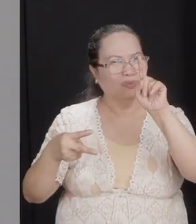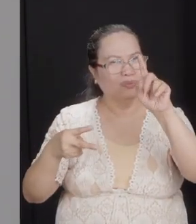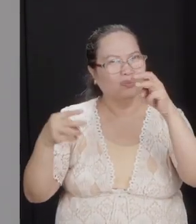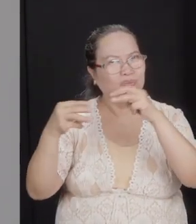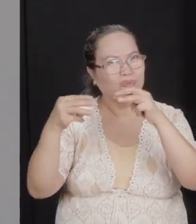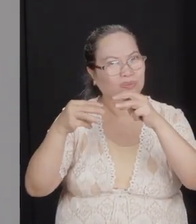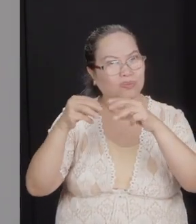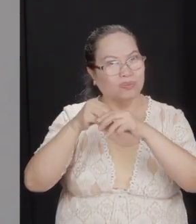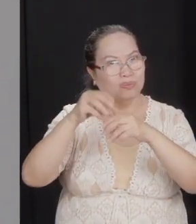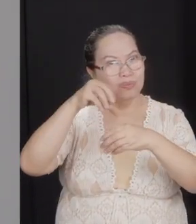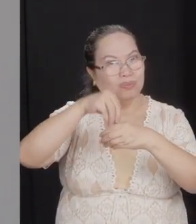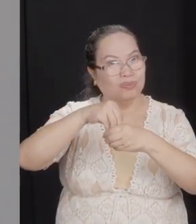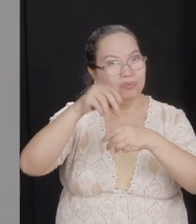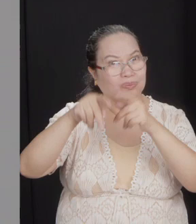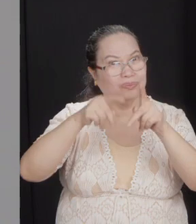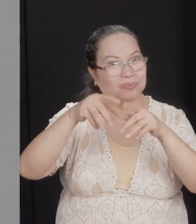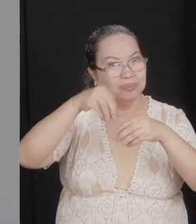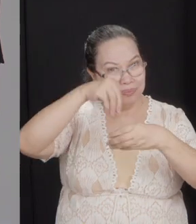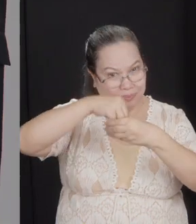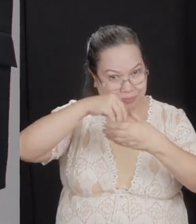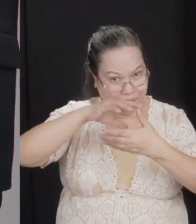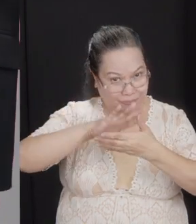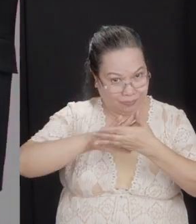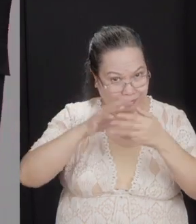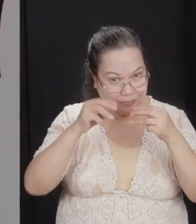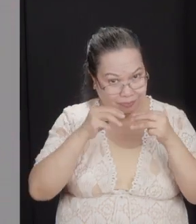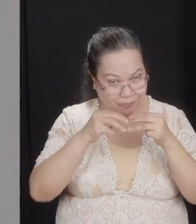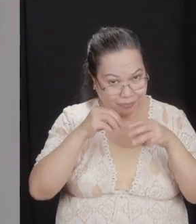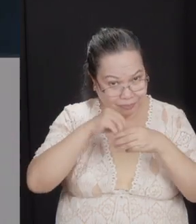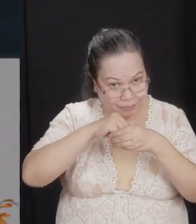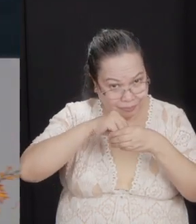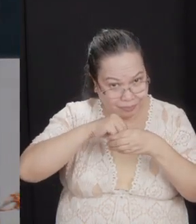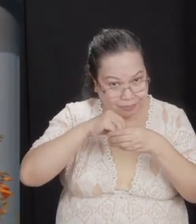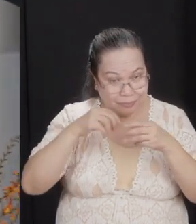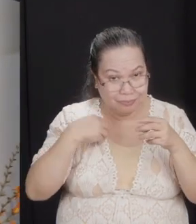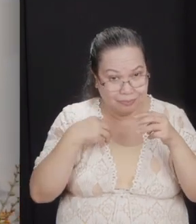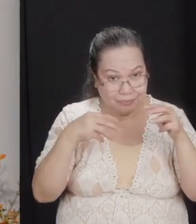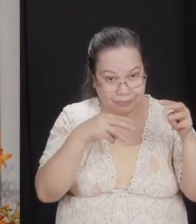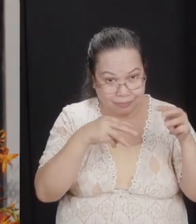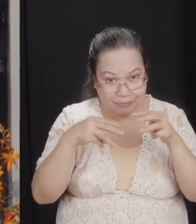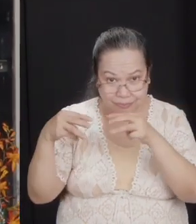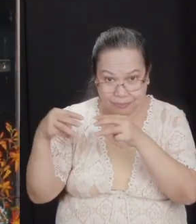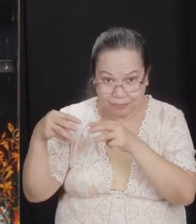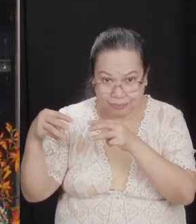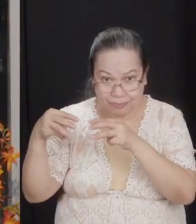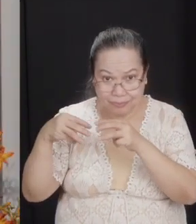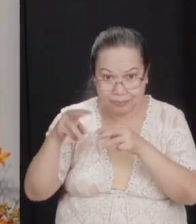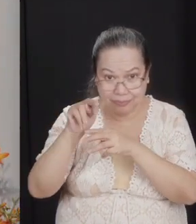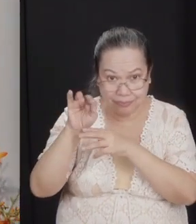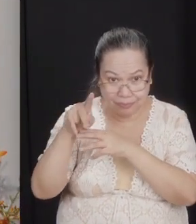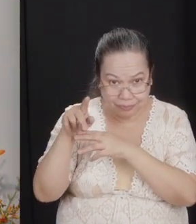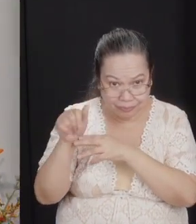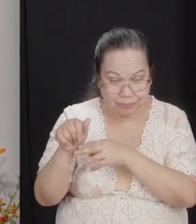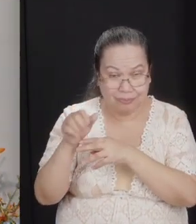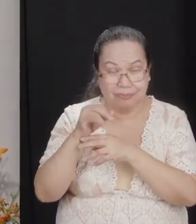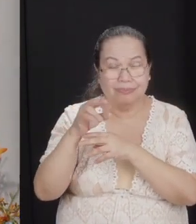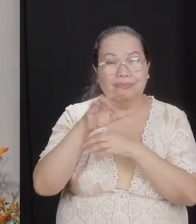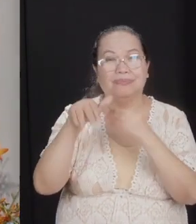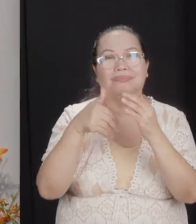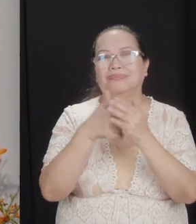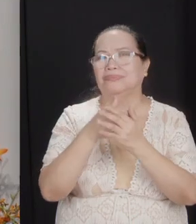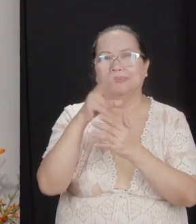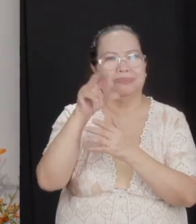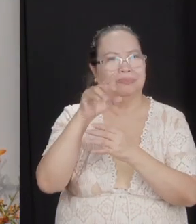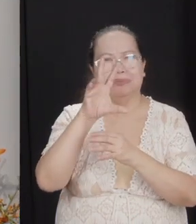civil war. Do you agree with me? Do you think it's good for us that we're winning against the new people's army or the insurrection in the sun?